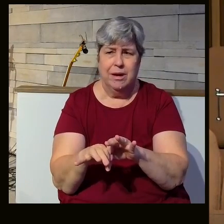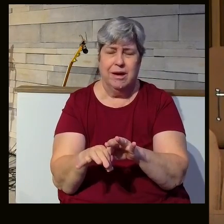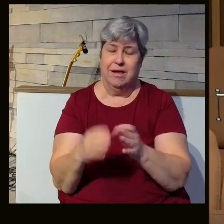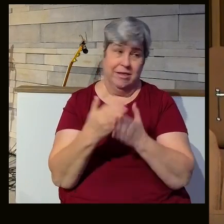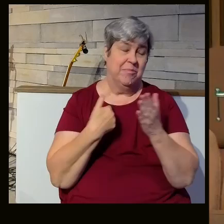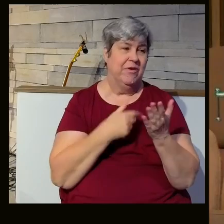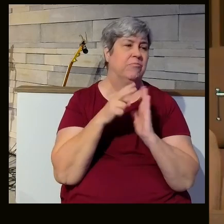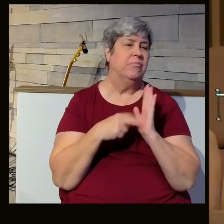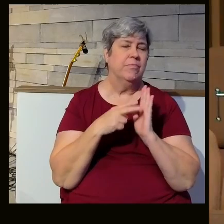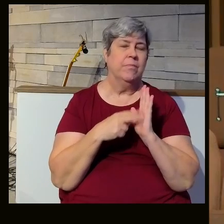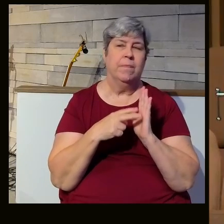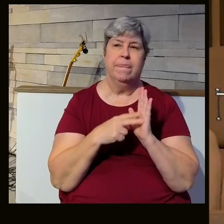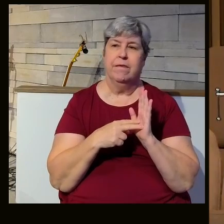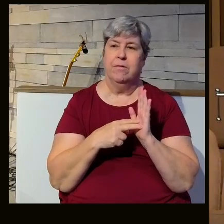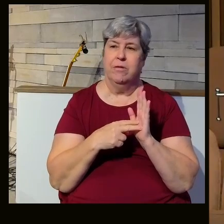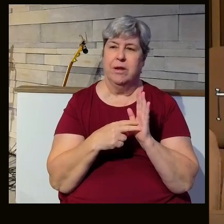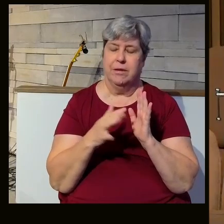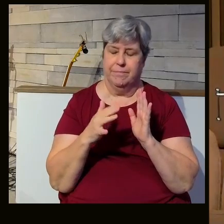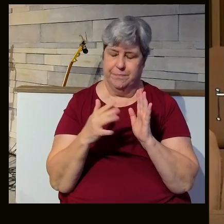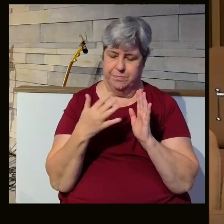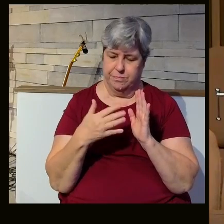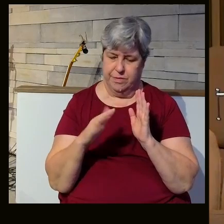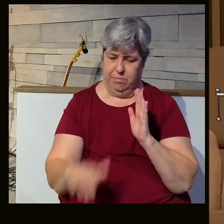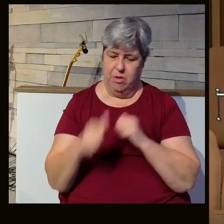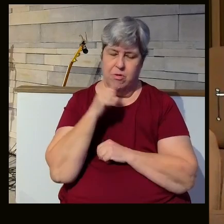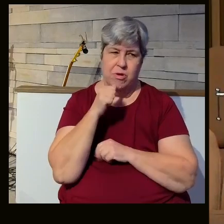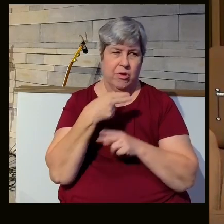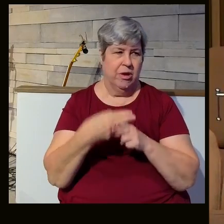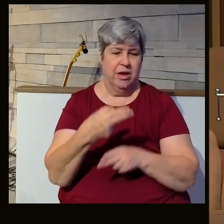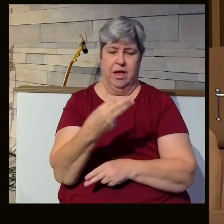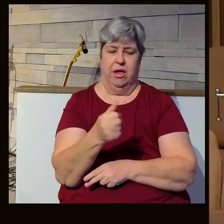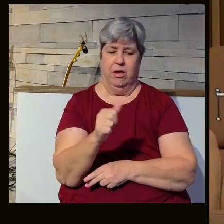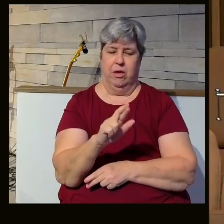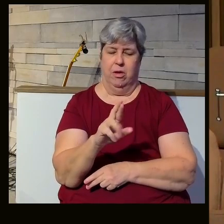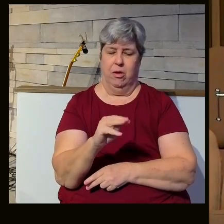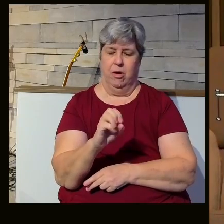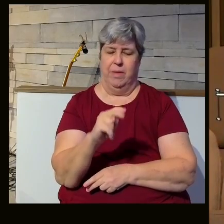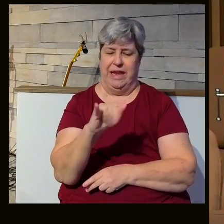Some of us have been reading about a little girl named Harmony Montgomery.